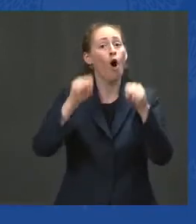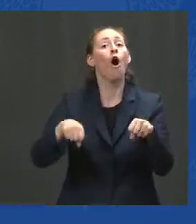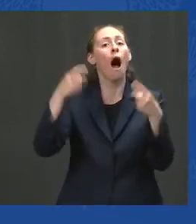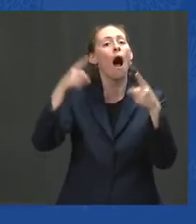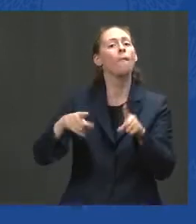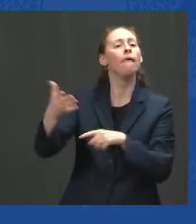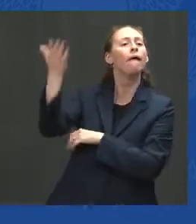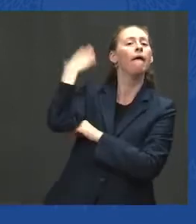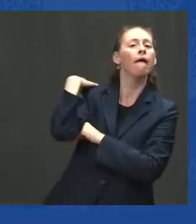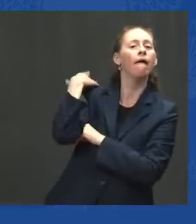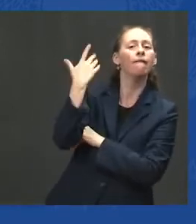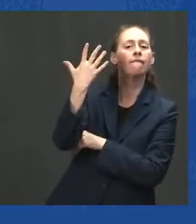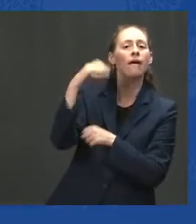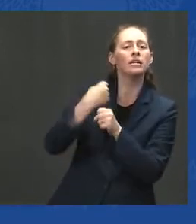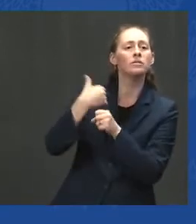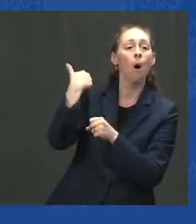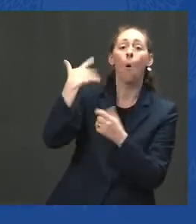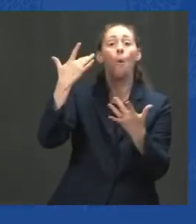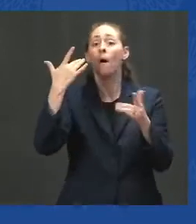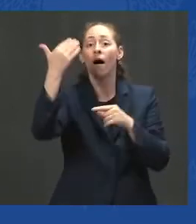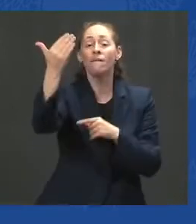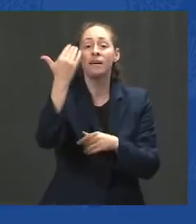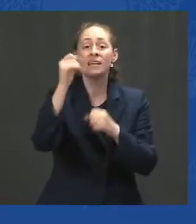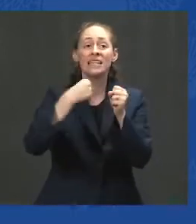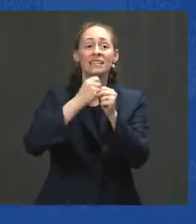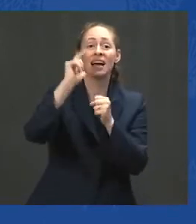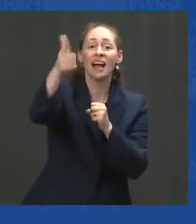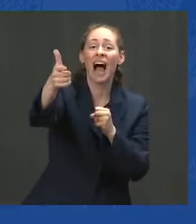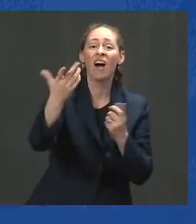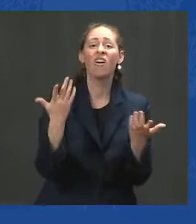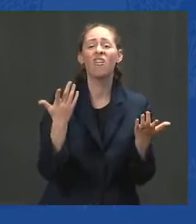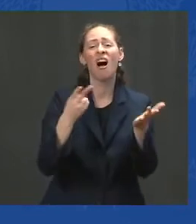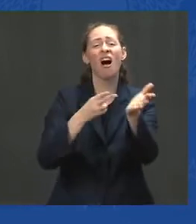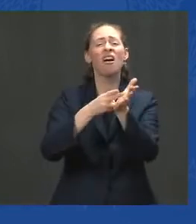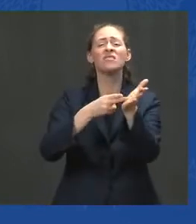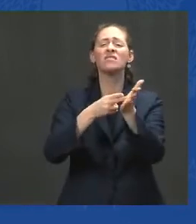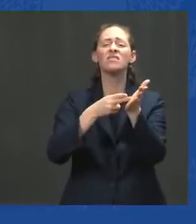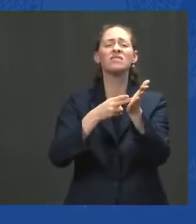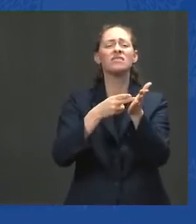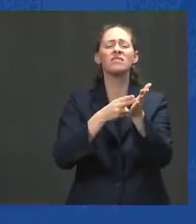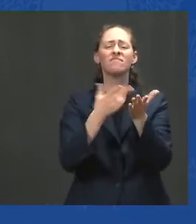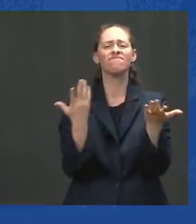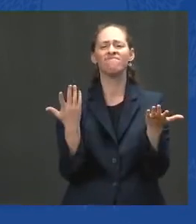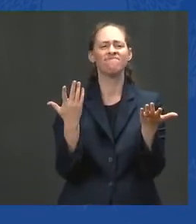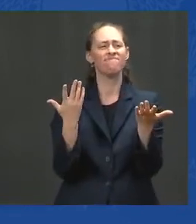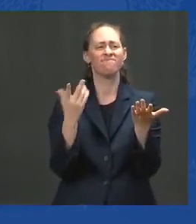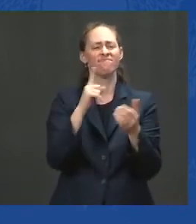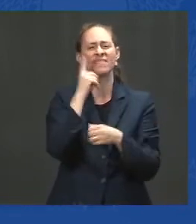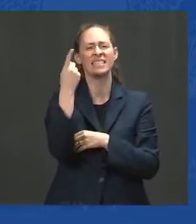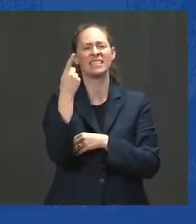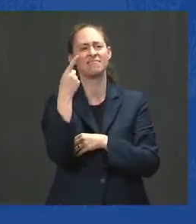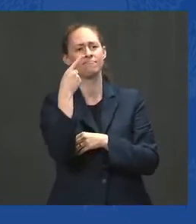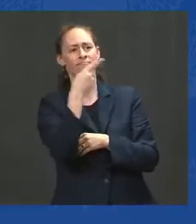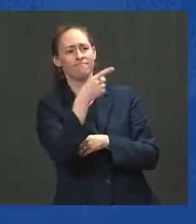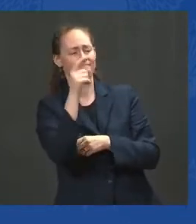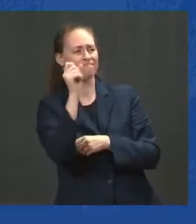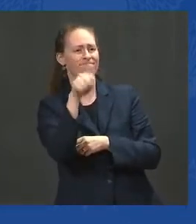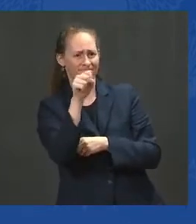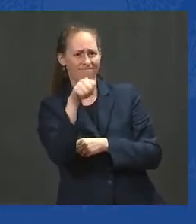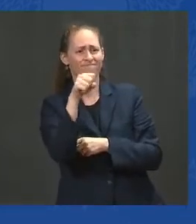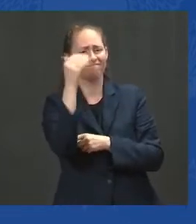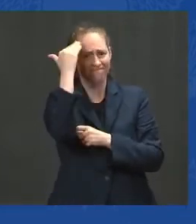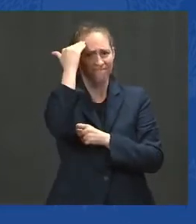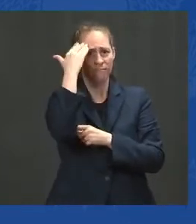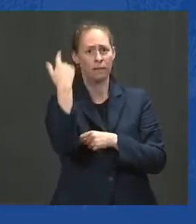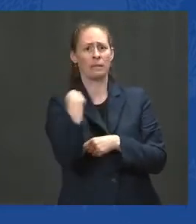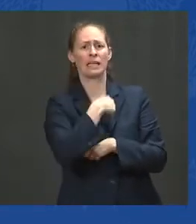We have to be honest. Our mission in Afghanistan has taken many missteps — made many missteps — over the past